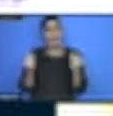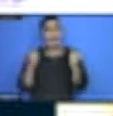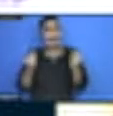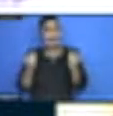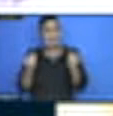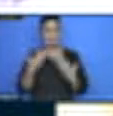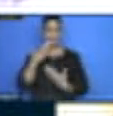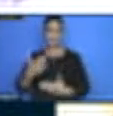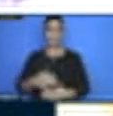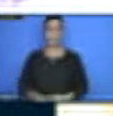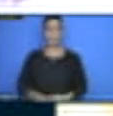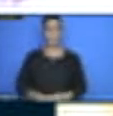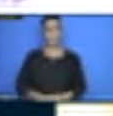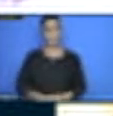so much.